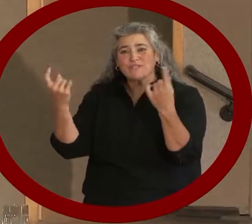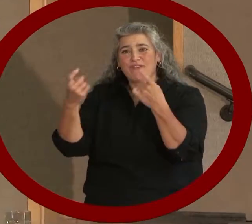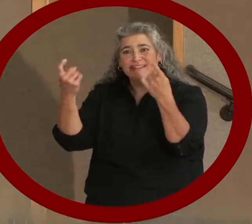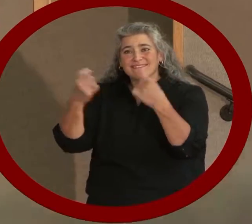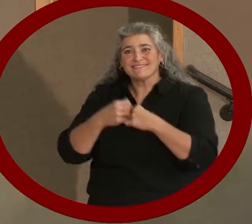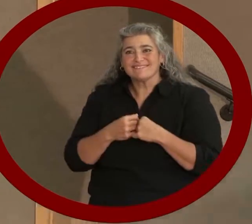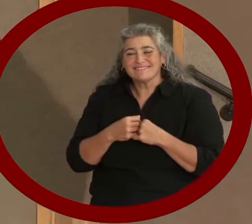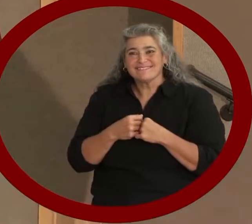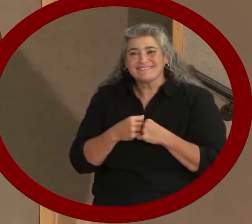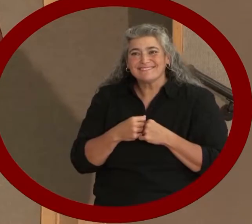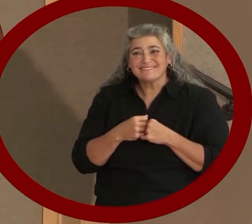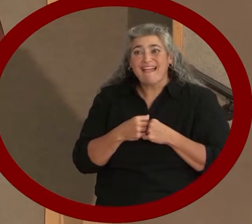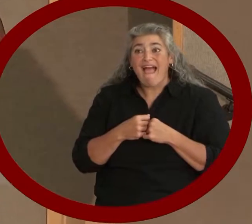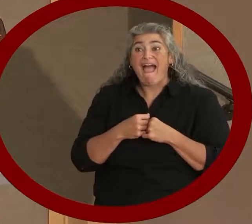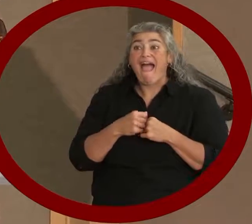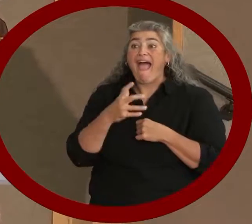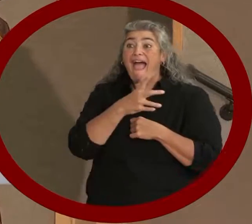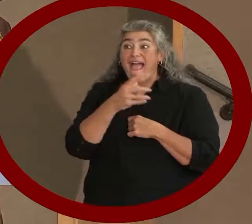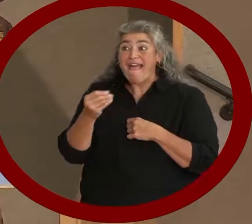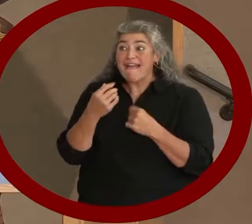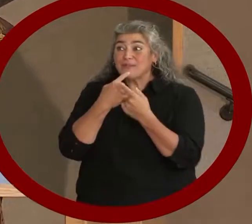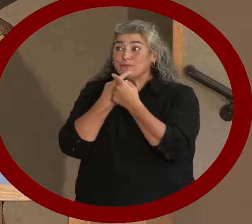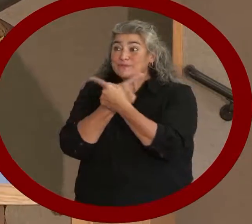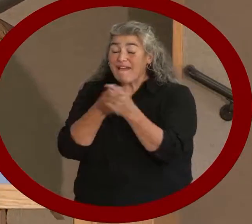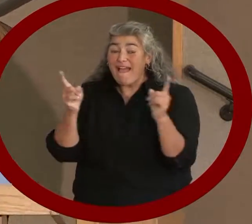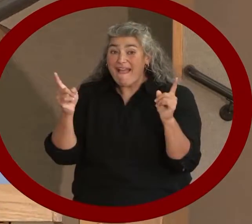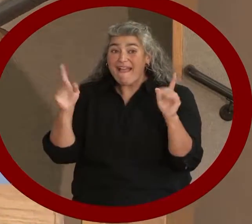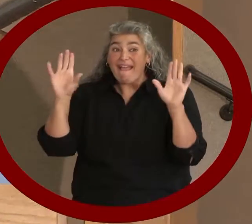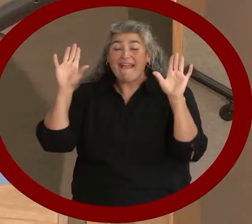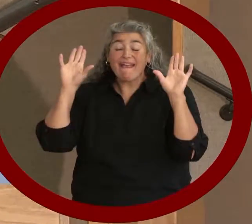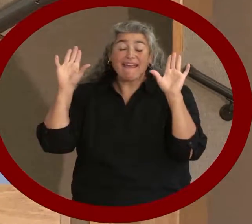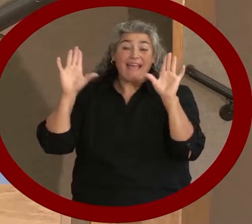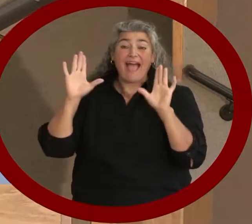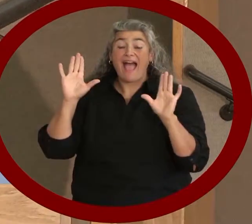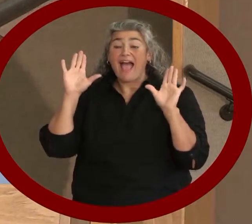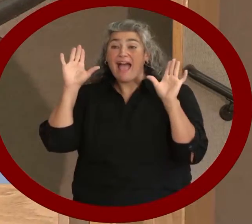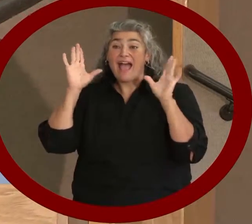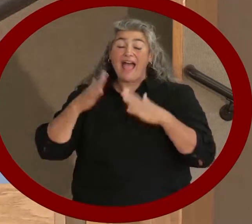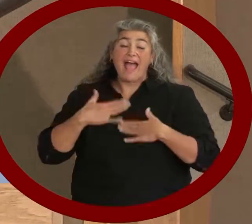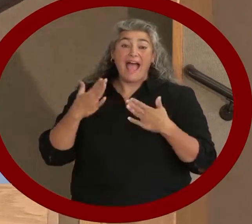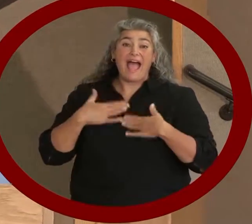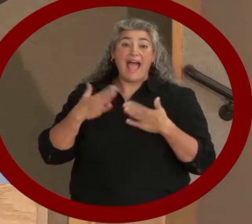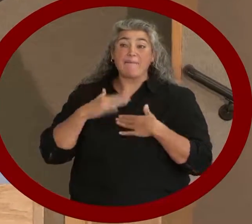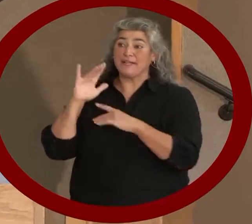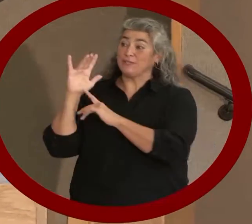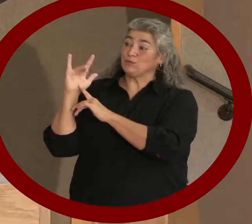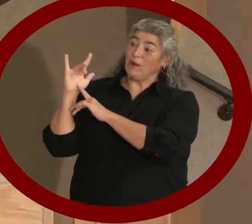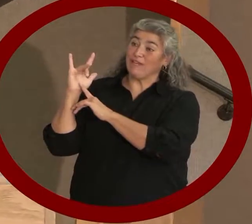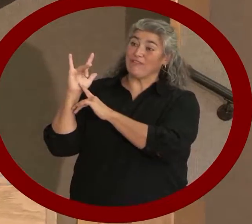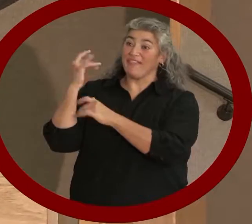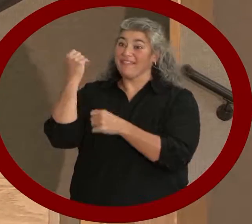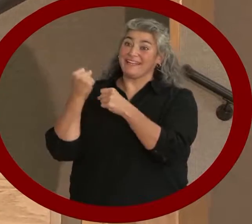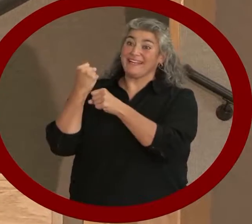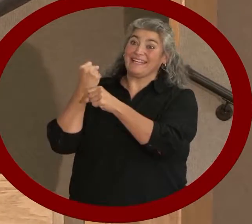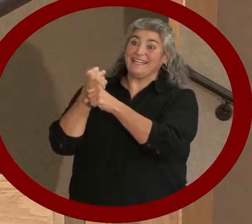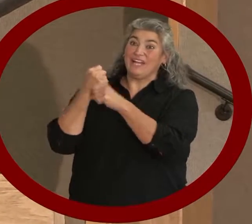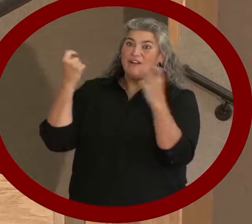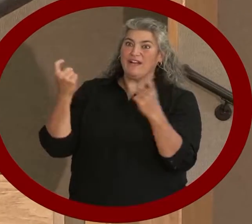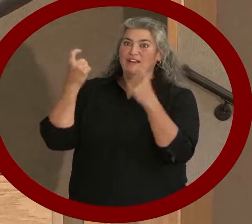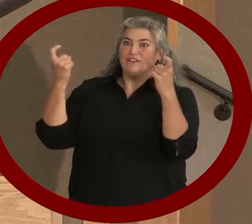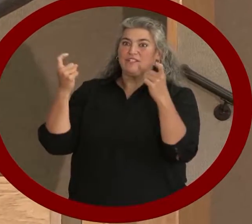very happy 25th anniversary of the Americans with Disabilities Act.